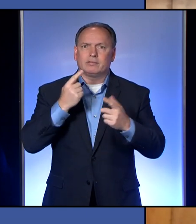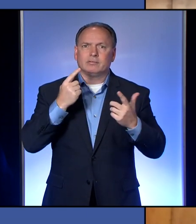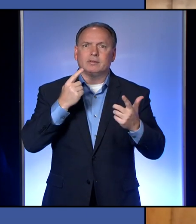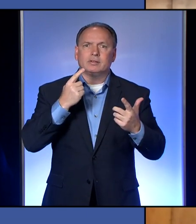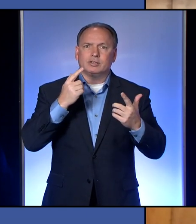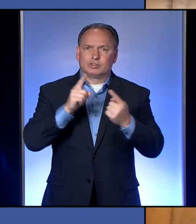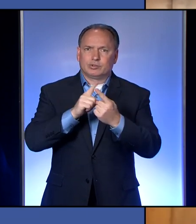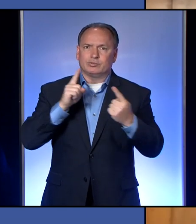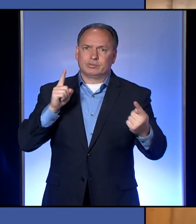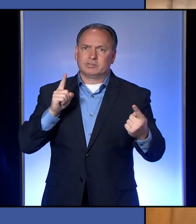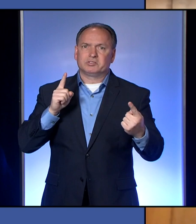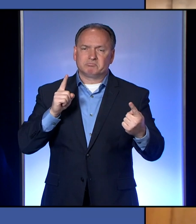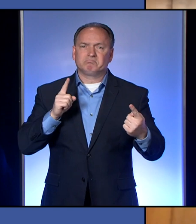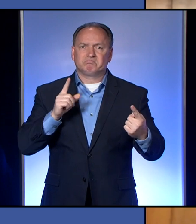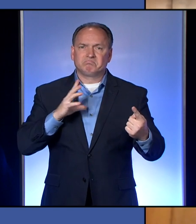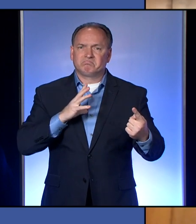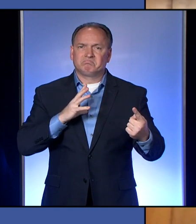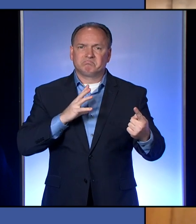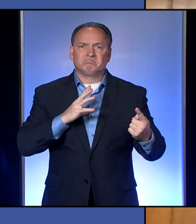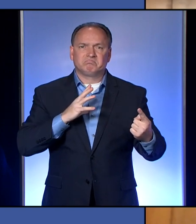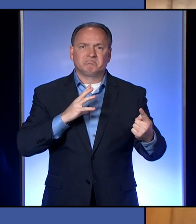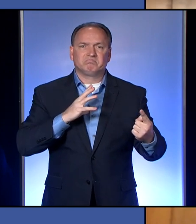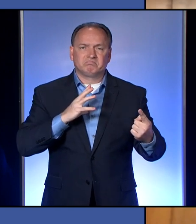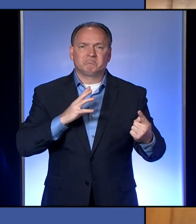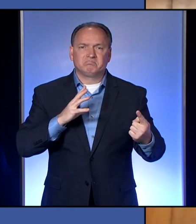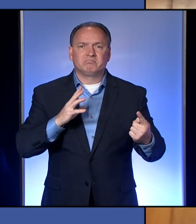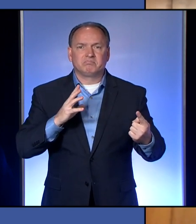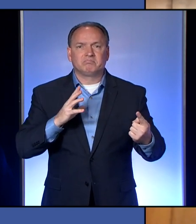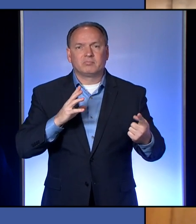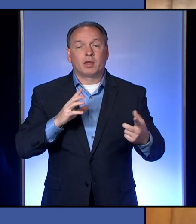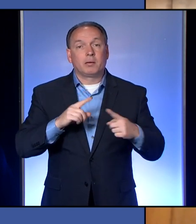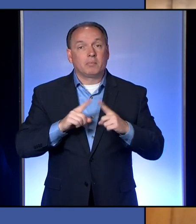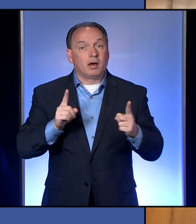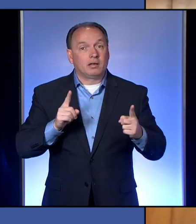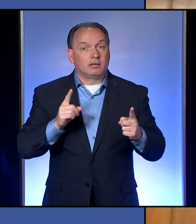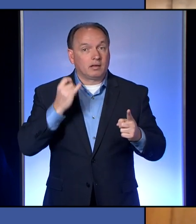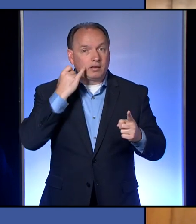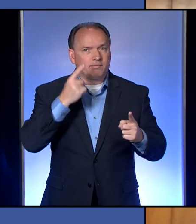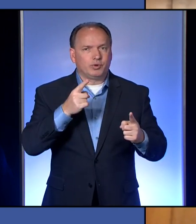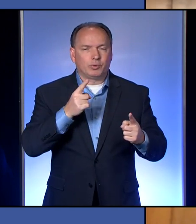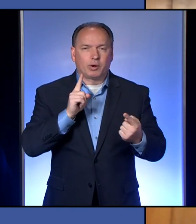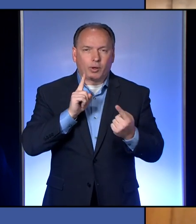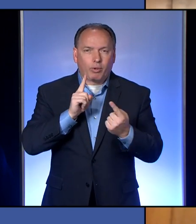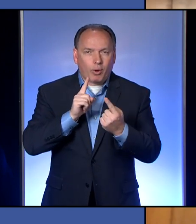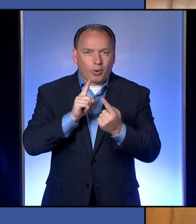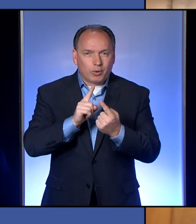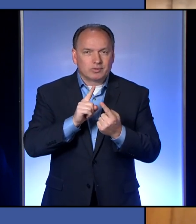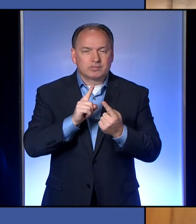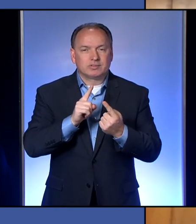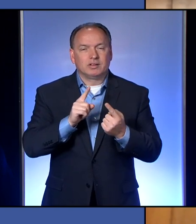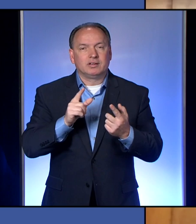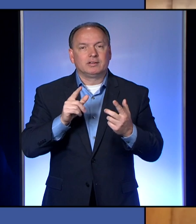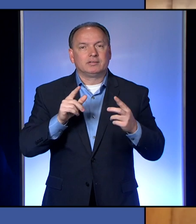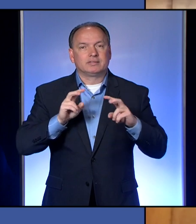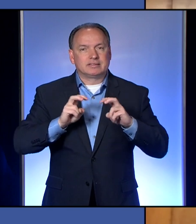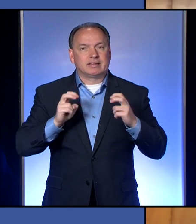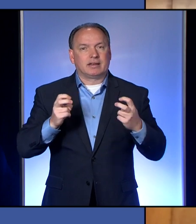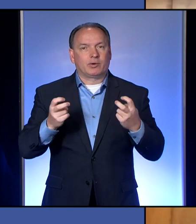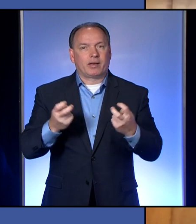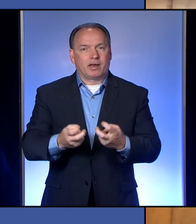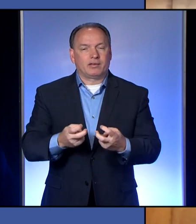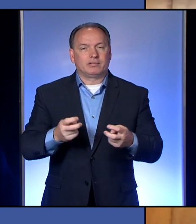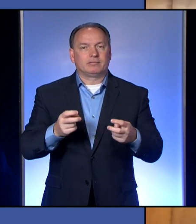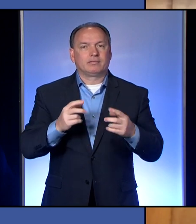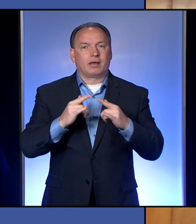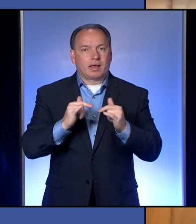then you're probably okay. But if you're close proximity, you're sitting around a